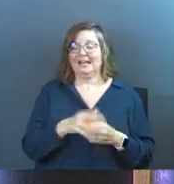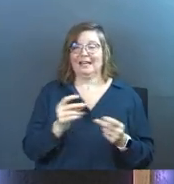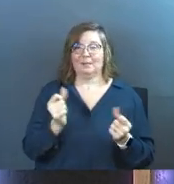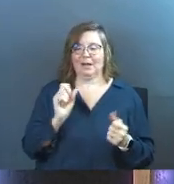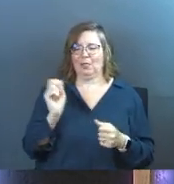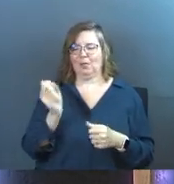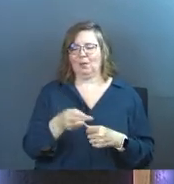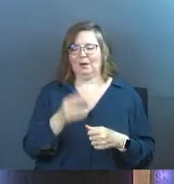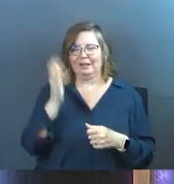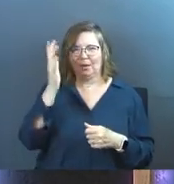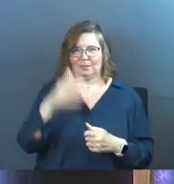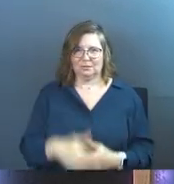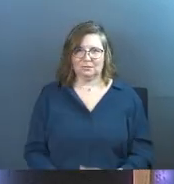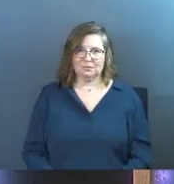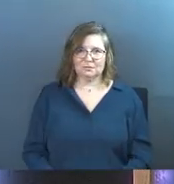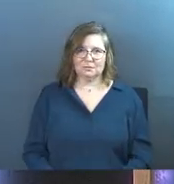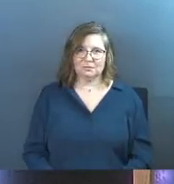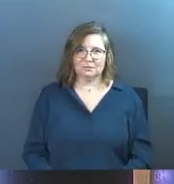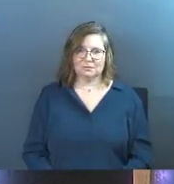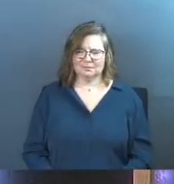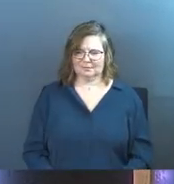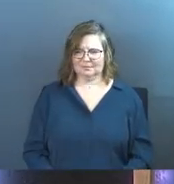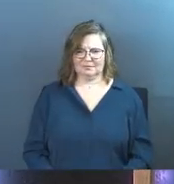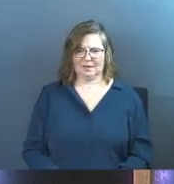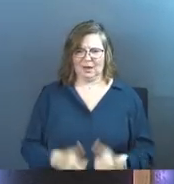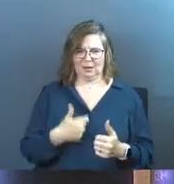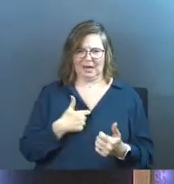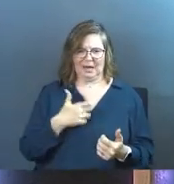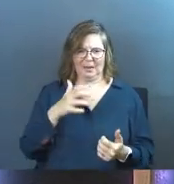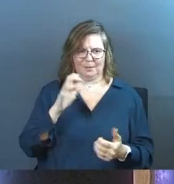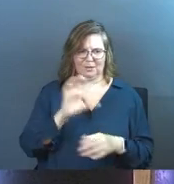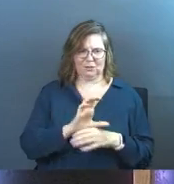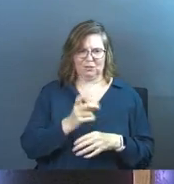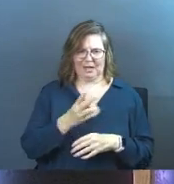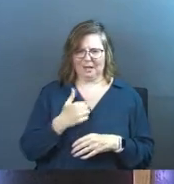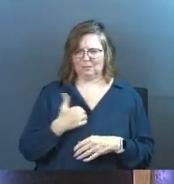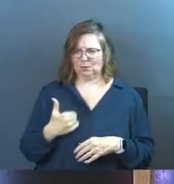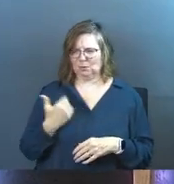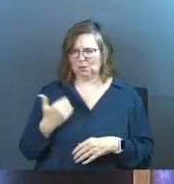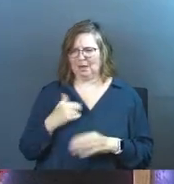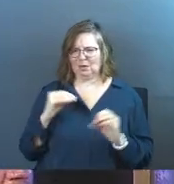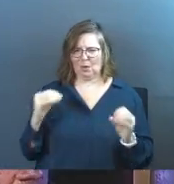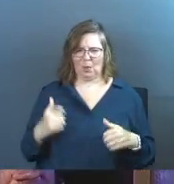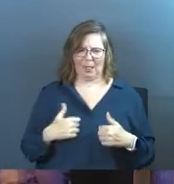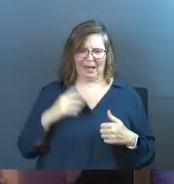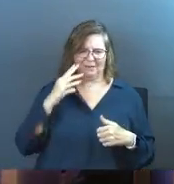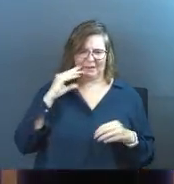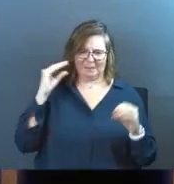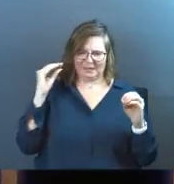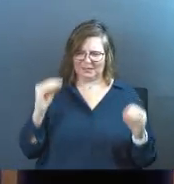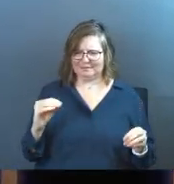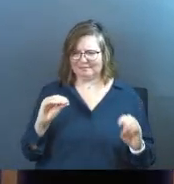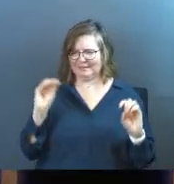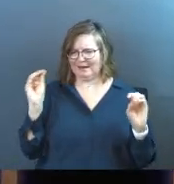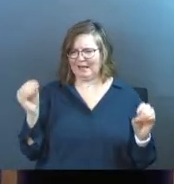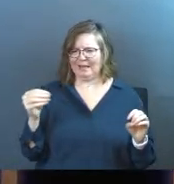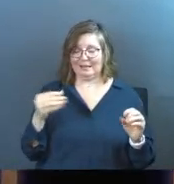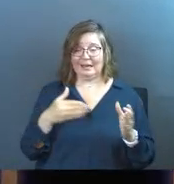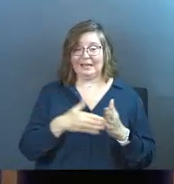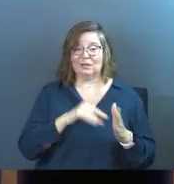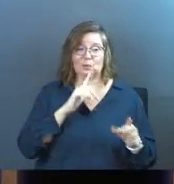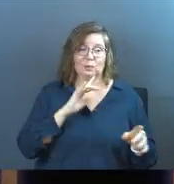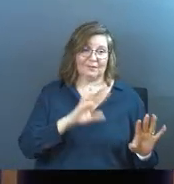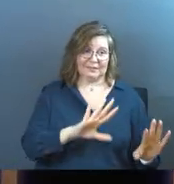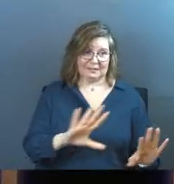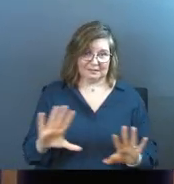immediately threw it in the trash can. So I'm like, how could I be a church elder? I'm just way too young, no life experience, anything like that. Nothing against